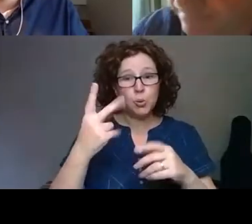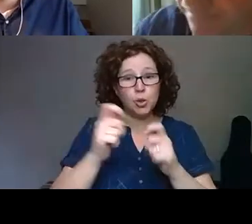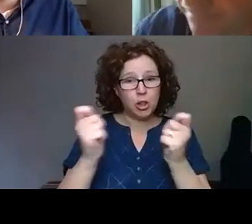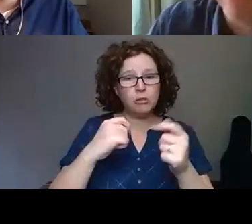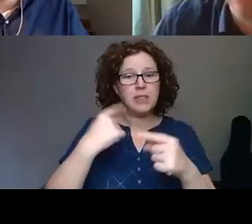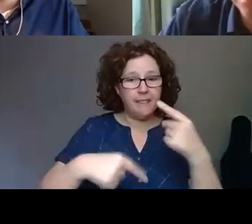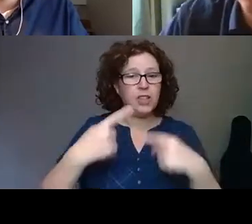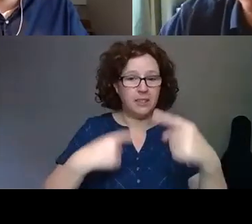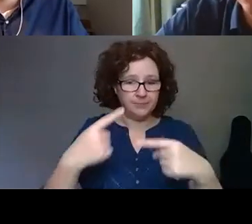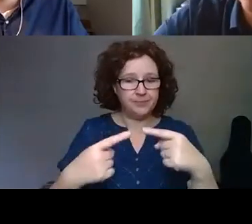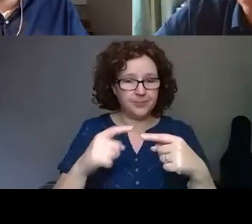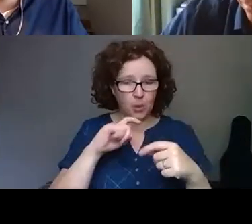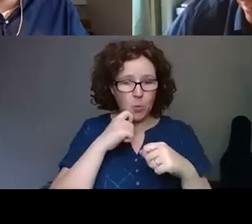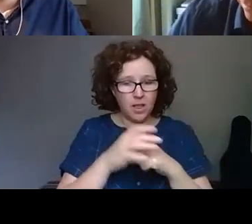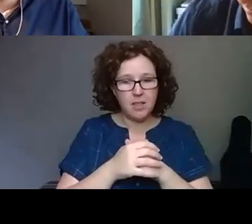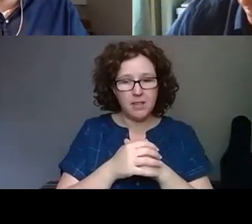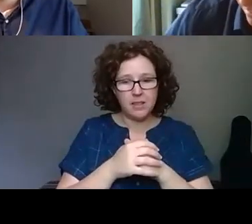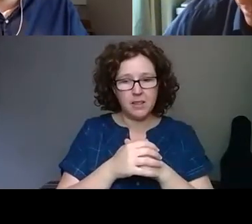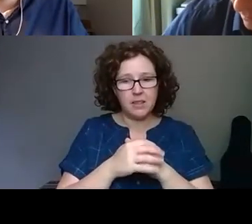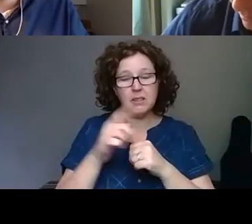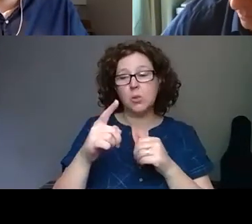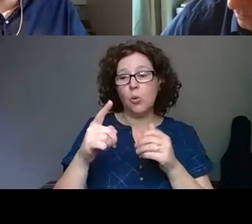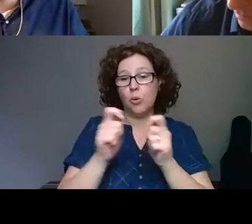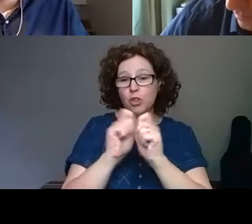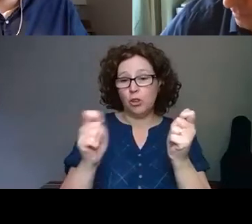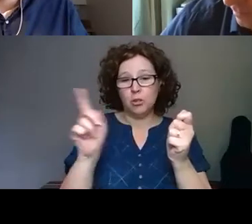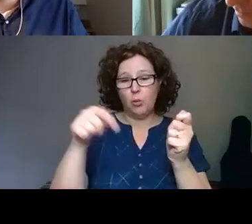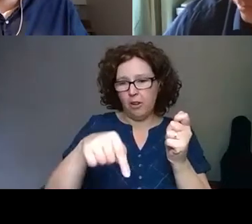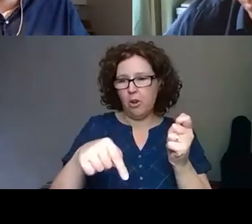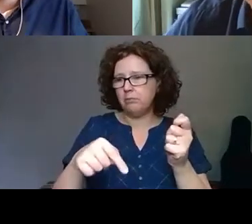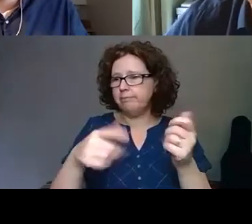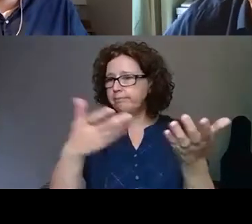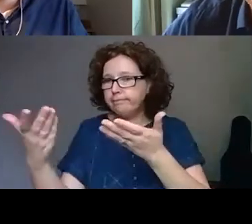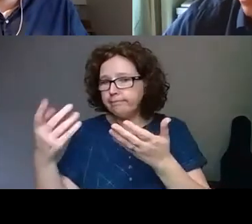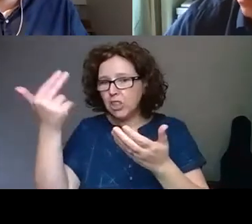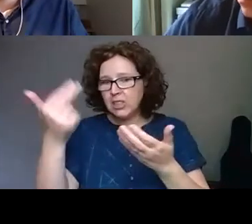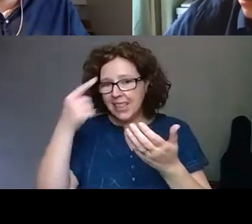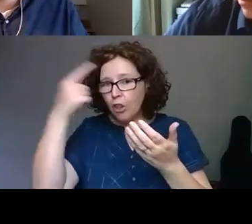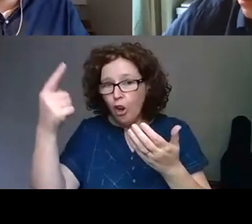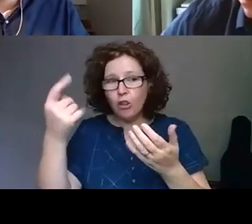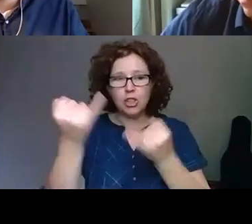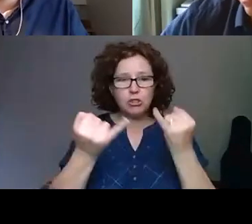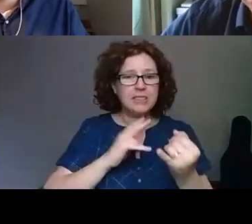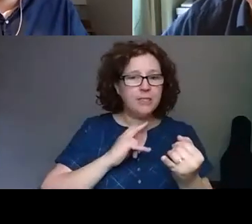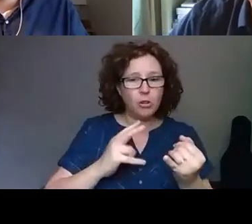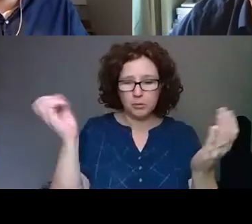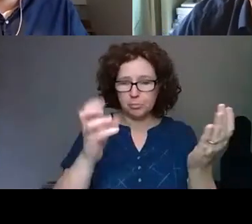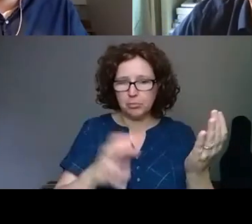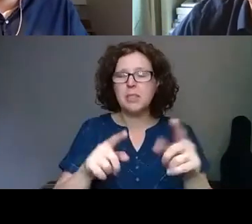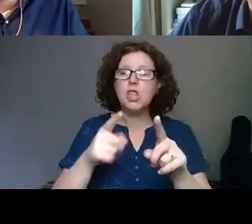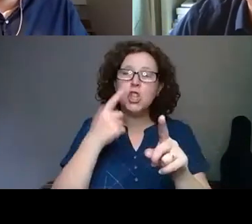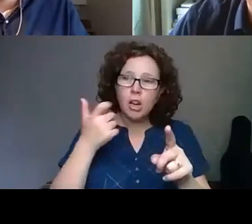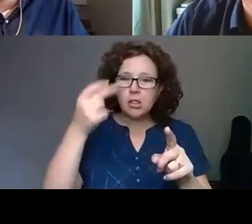journal is to accommodate artistic thoughts and critical voices and to bridge young scholars. And usually